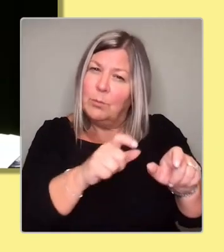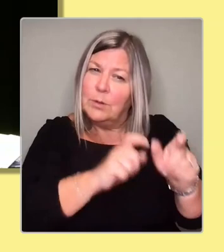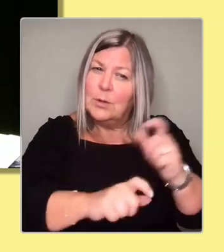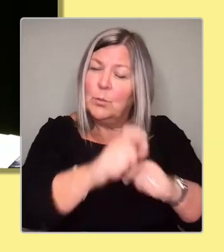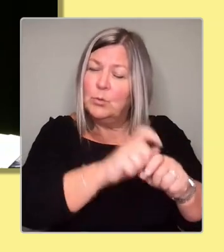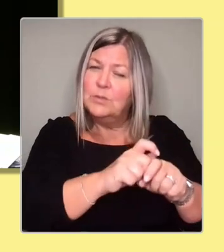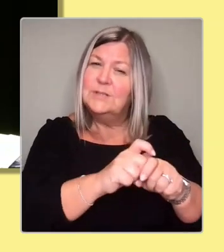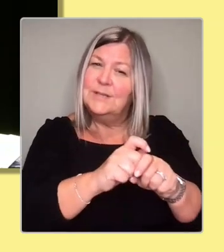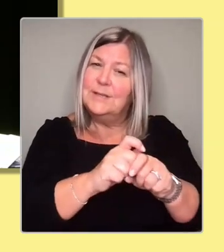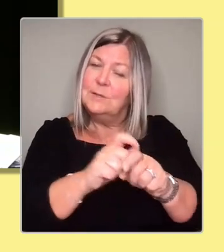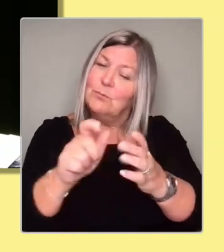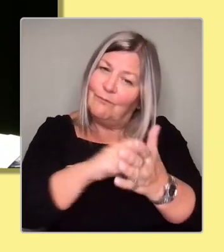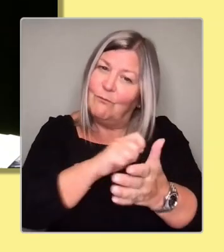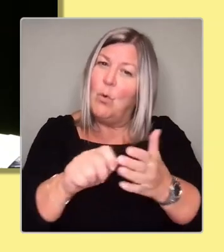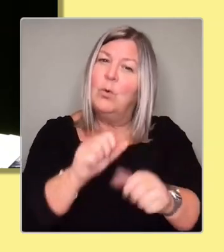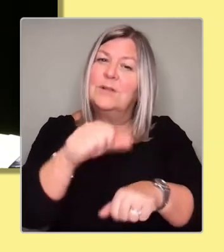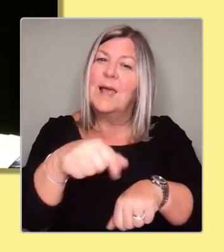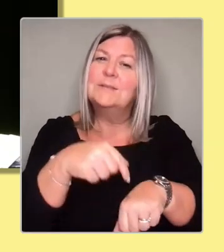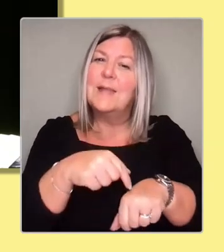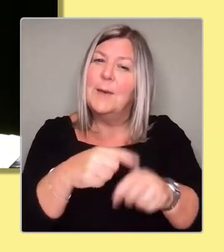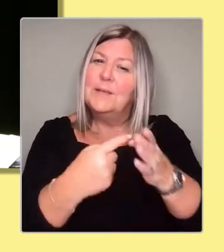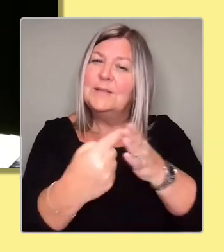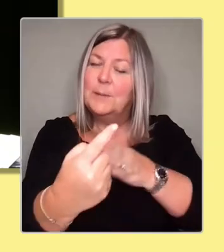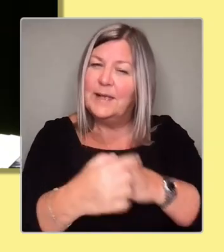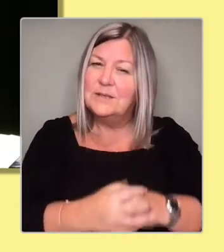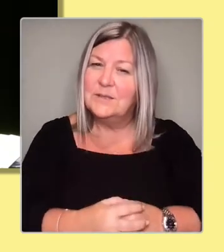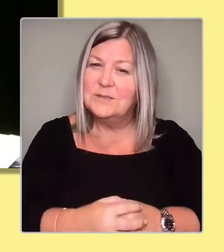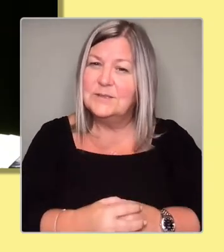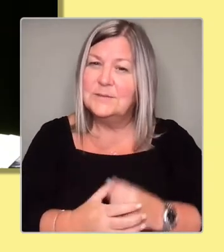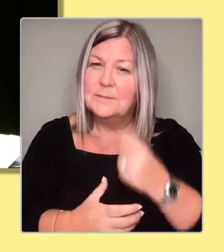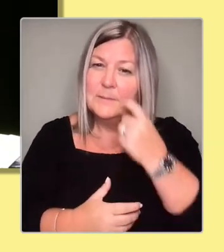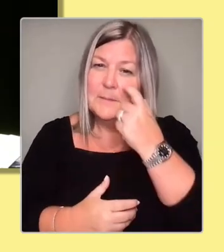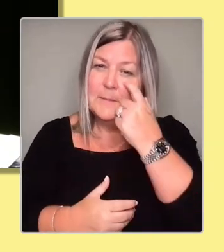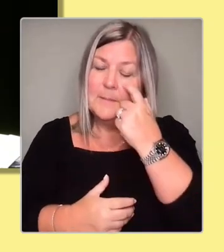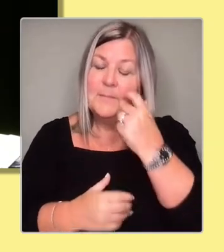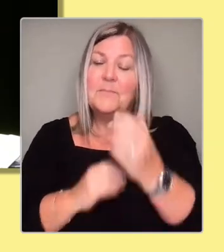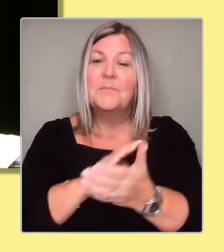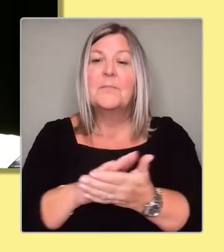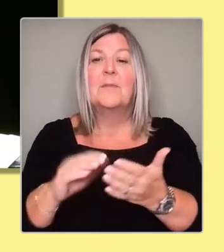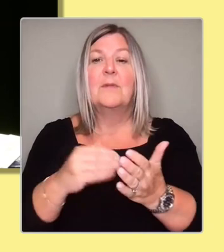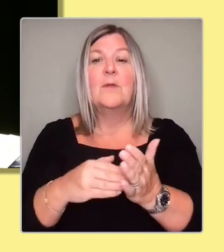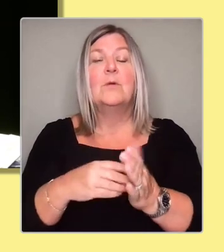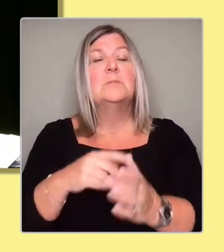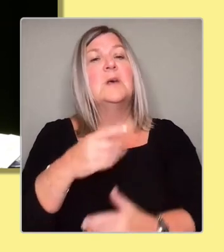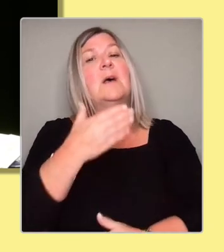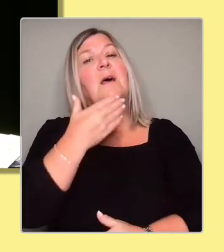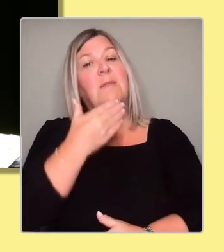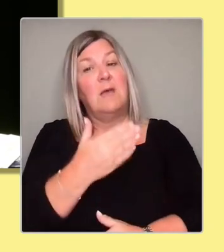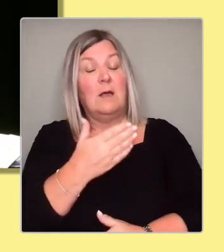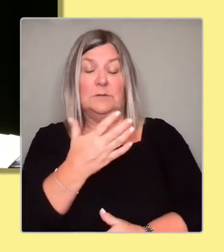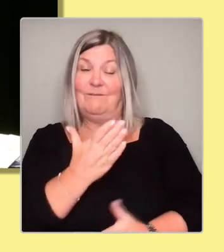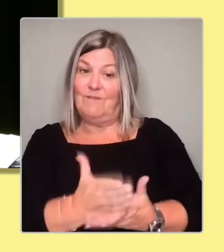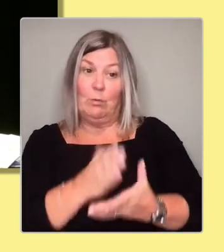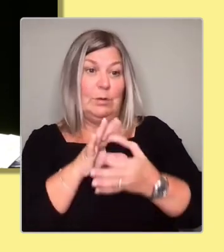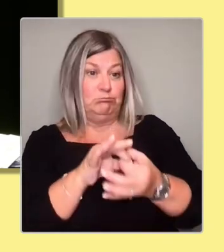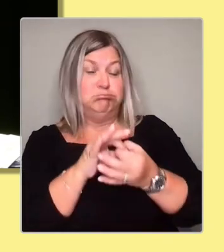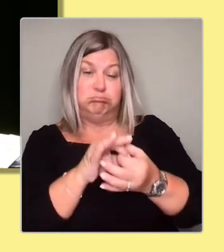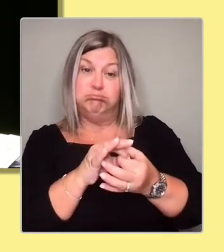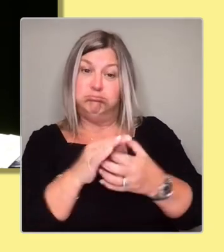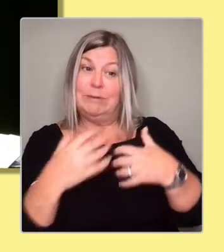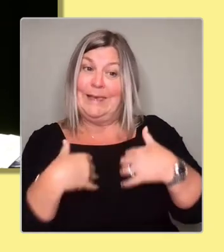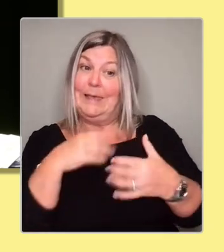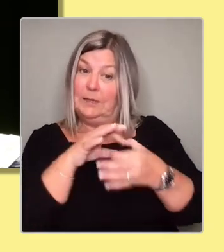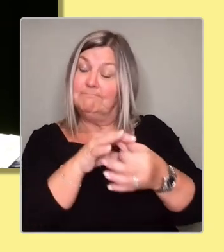Thanks, Erin. And look, I'm really keen to engage with Out for Independence and some of our other affiliated groups too.